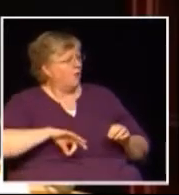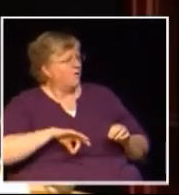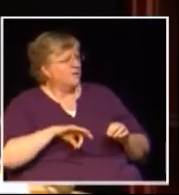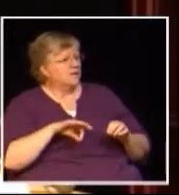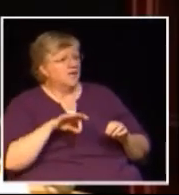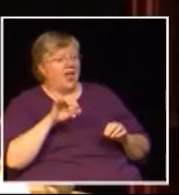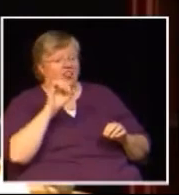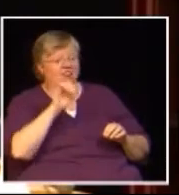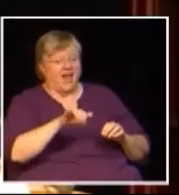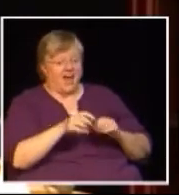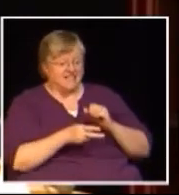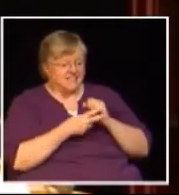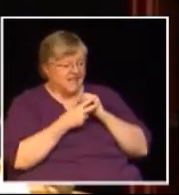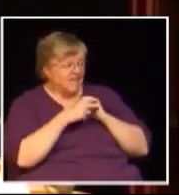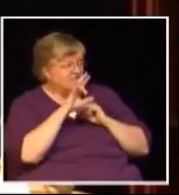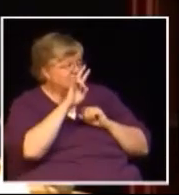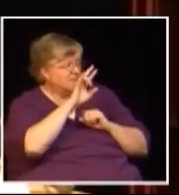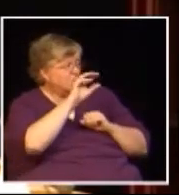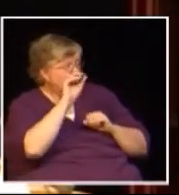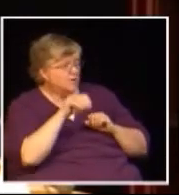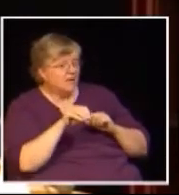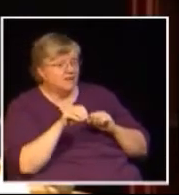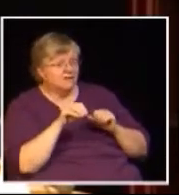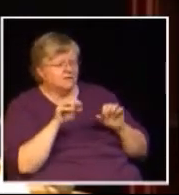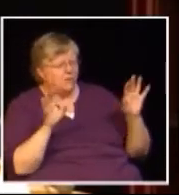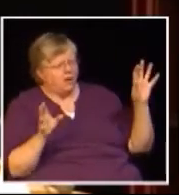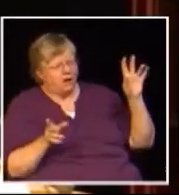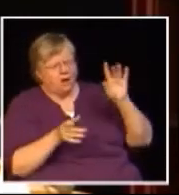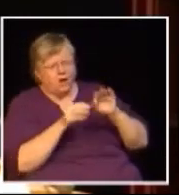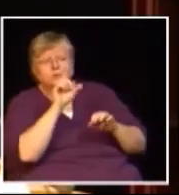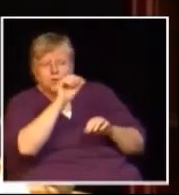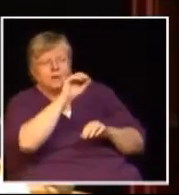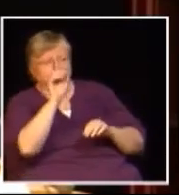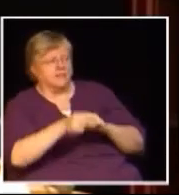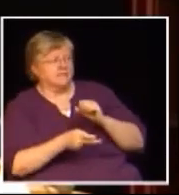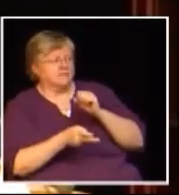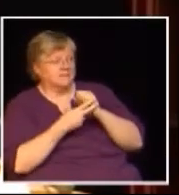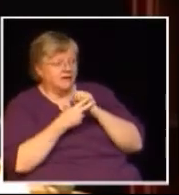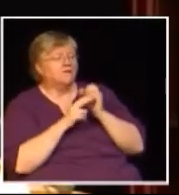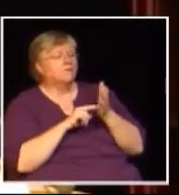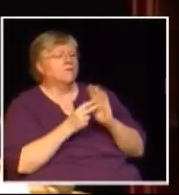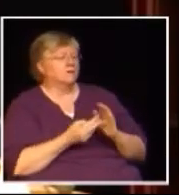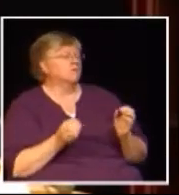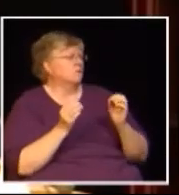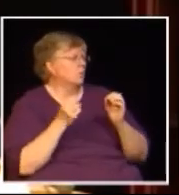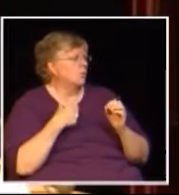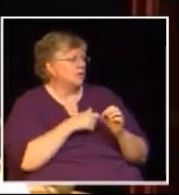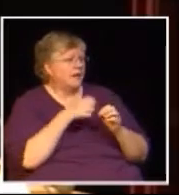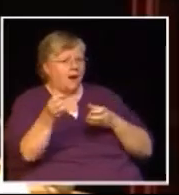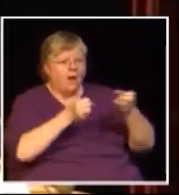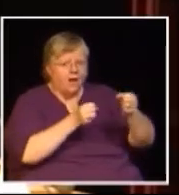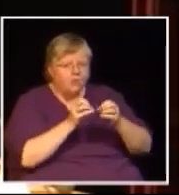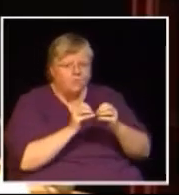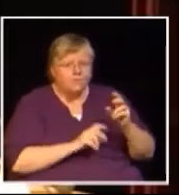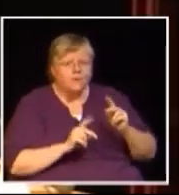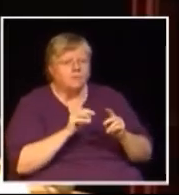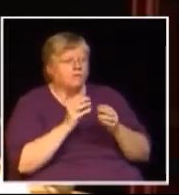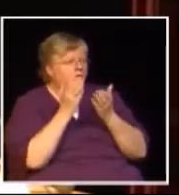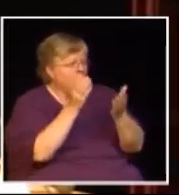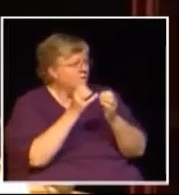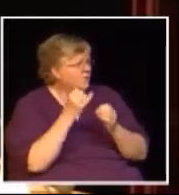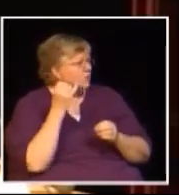creating an additional 20% of the jobs that we would not have in this province in our industry and we spread money throughout the economy